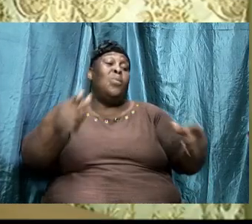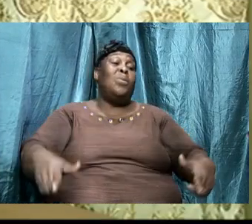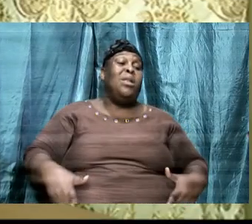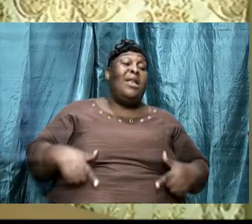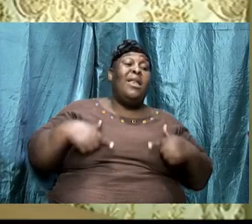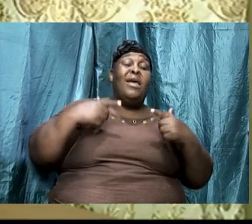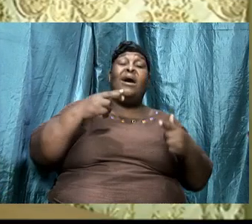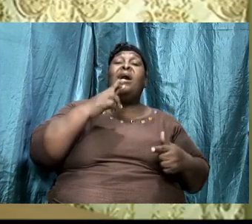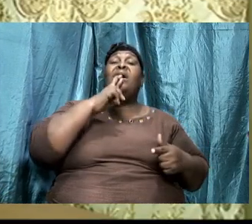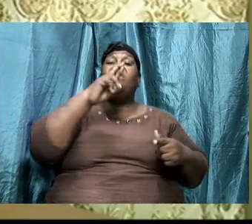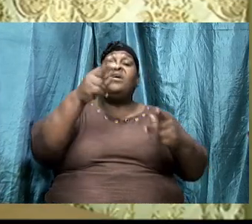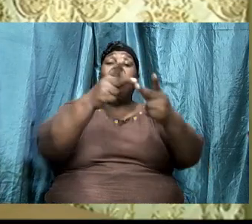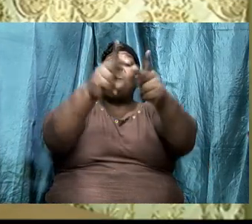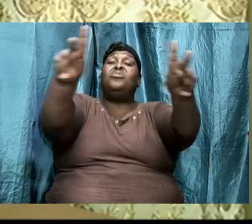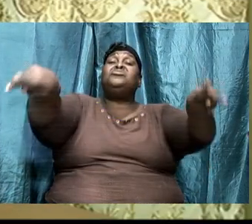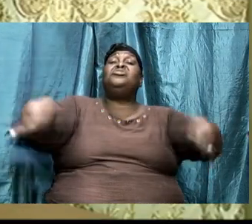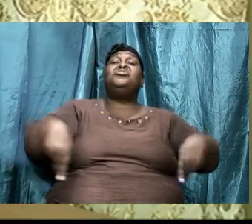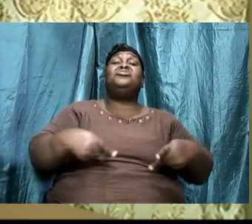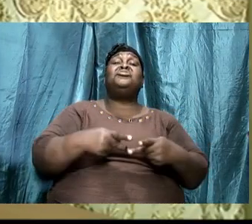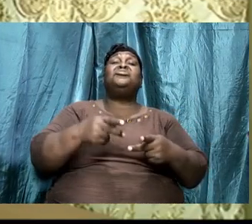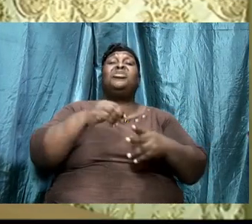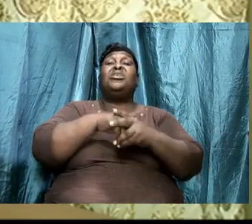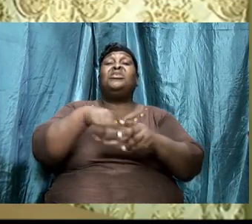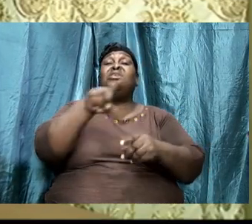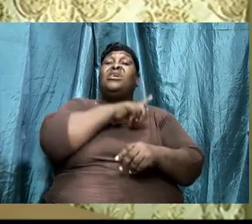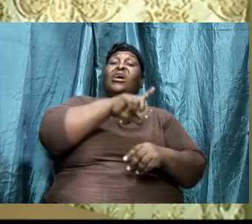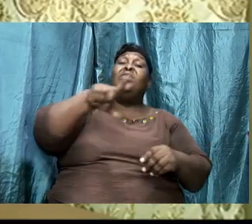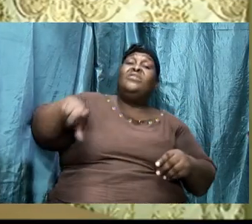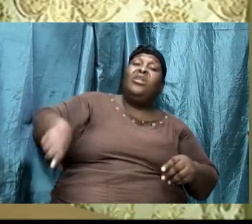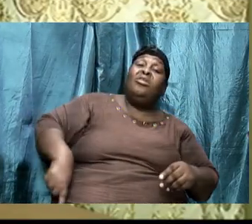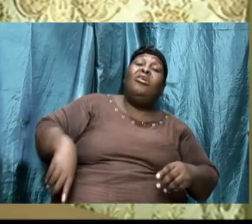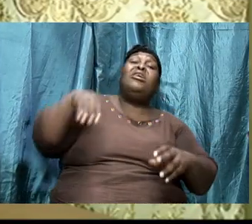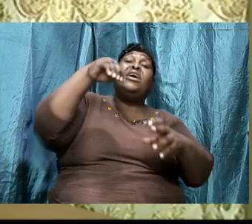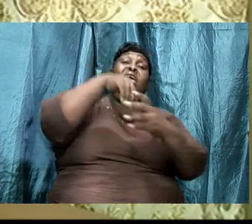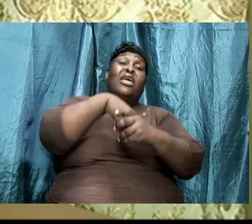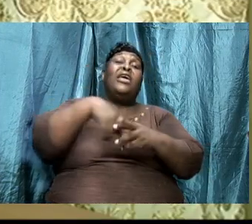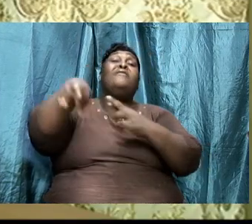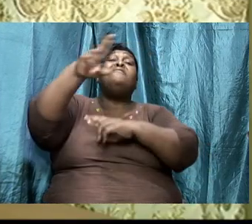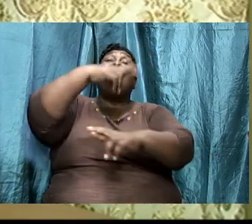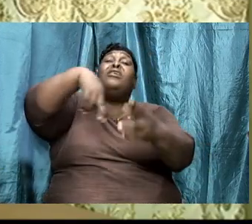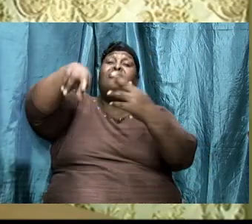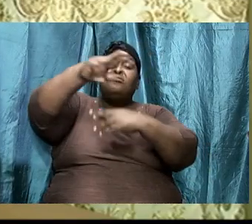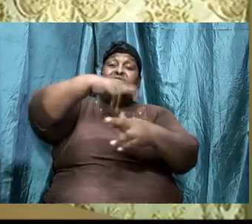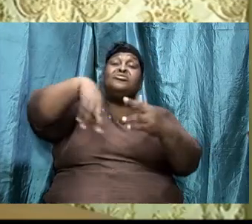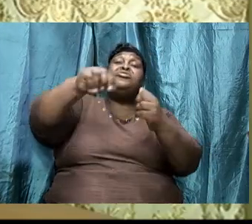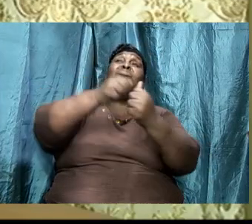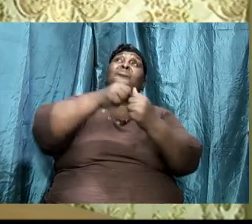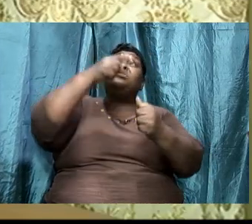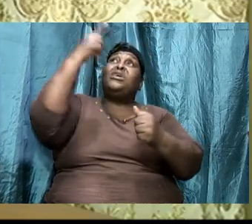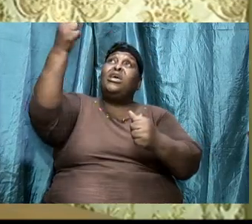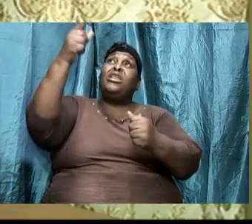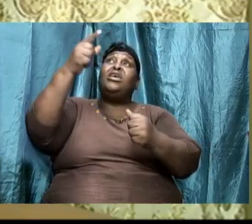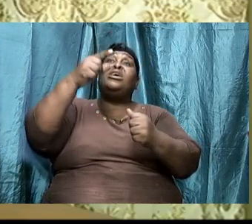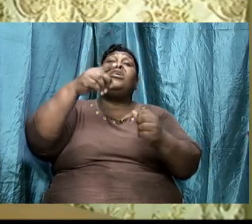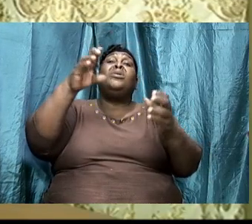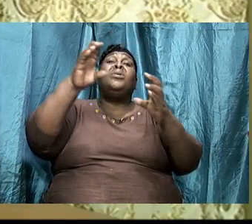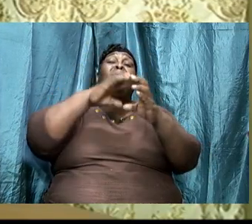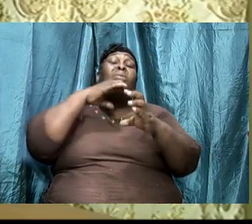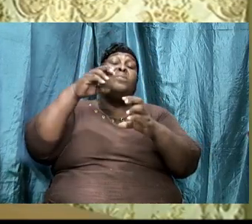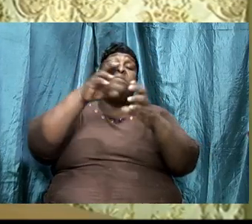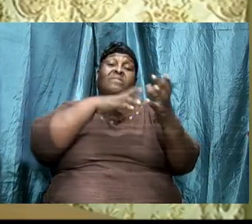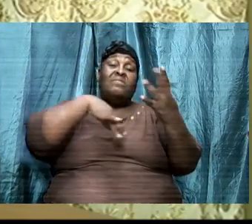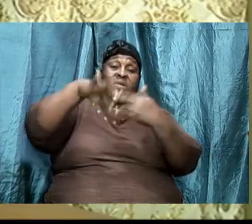the Lord in union with him in fellowship with him in communion with him